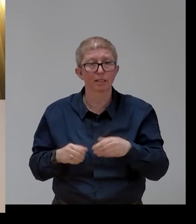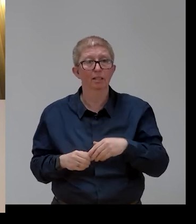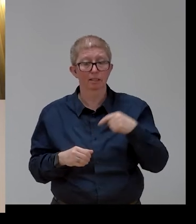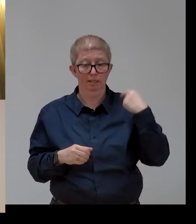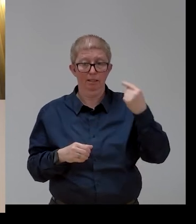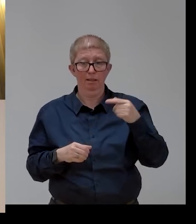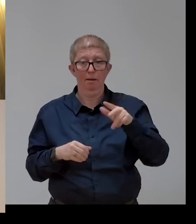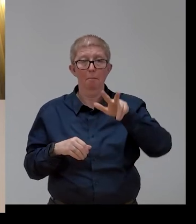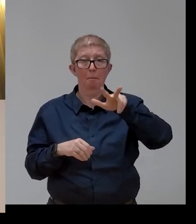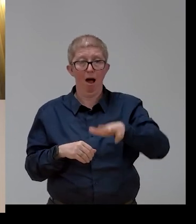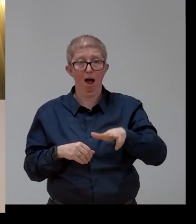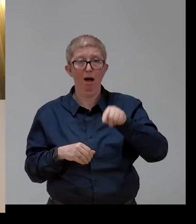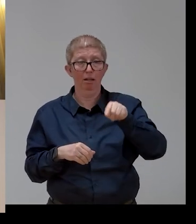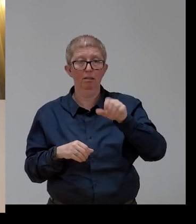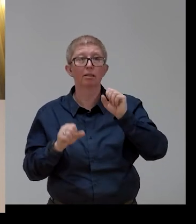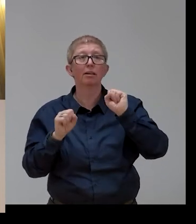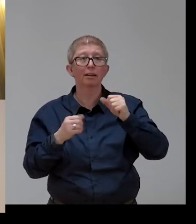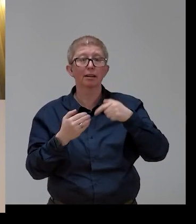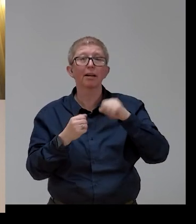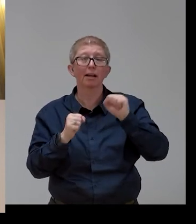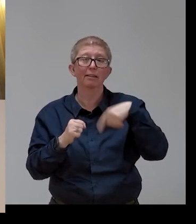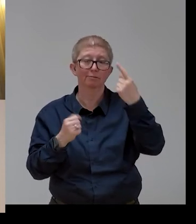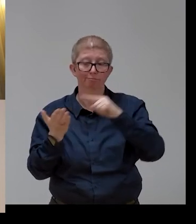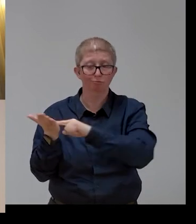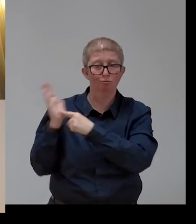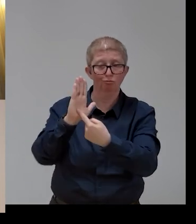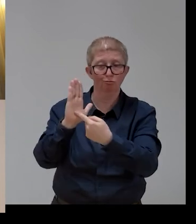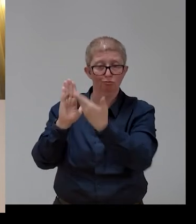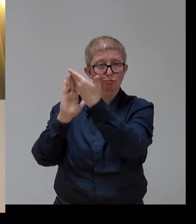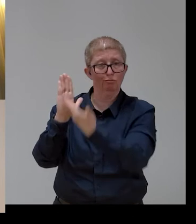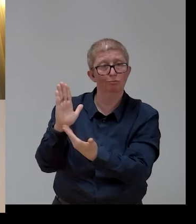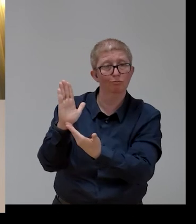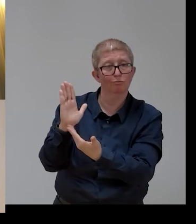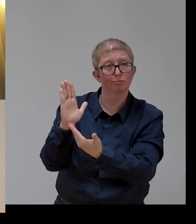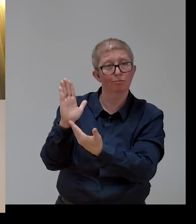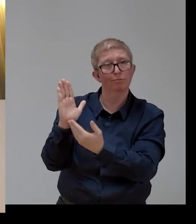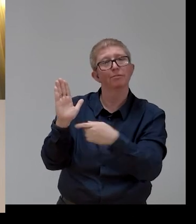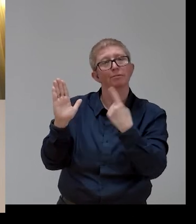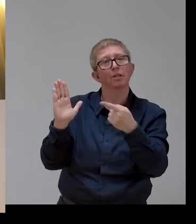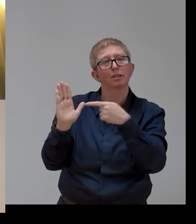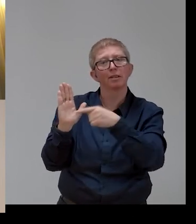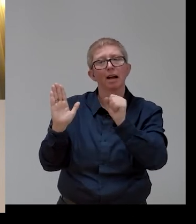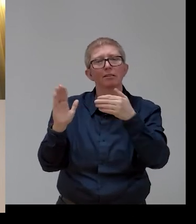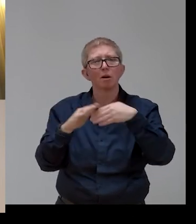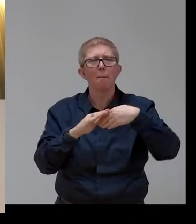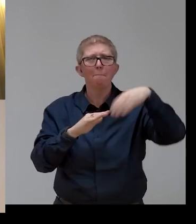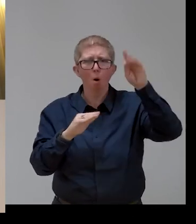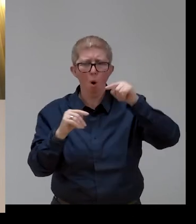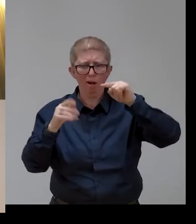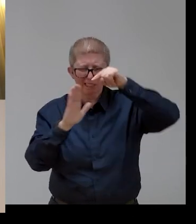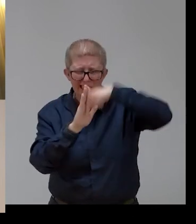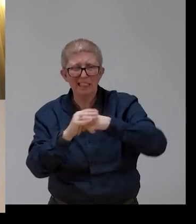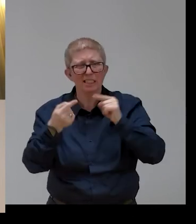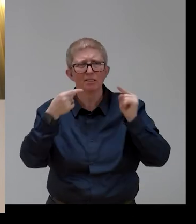discuss in more detail the content of the strategy